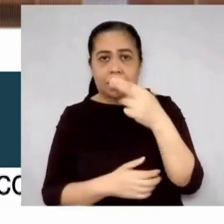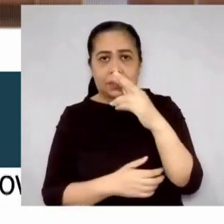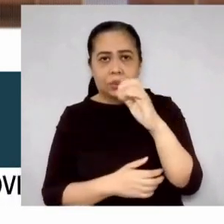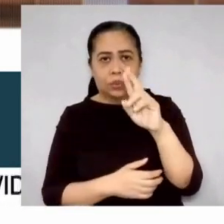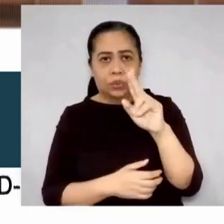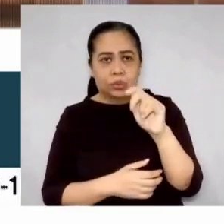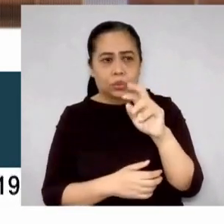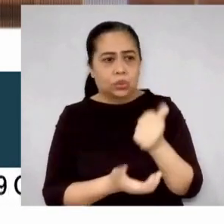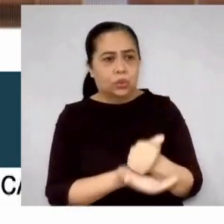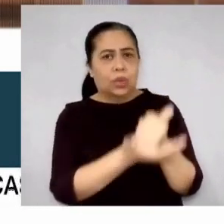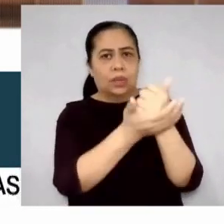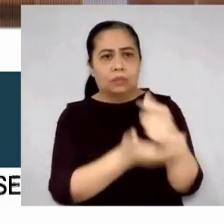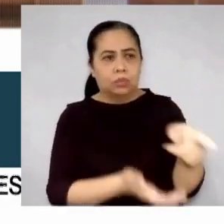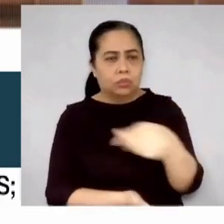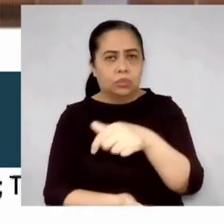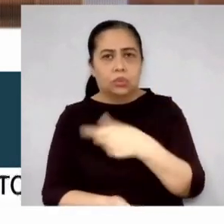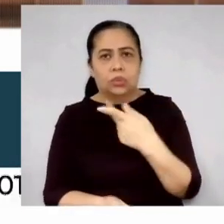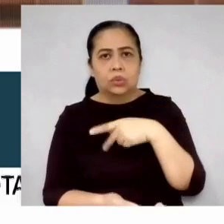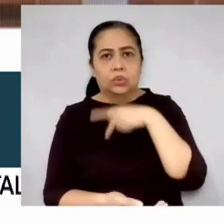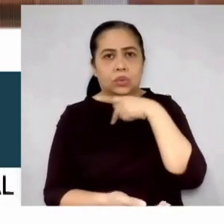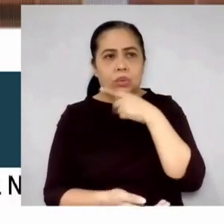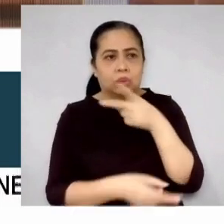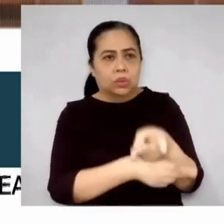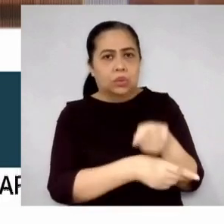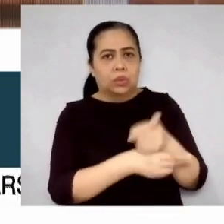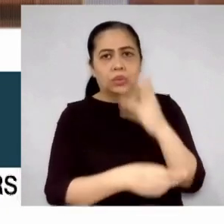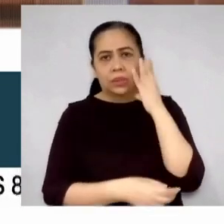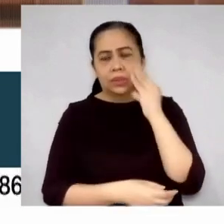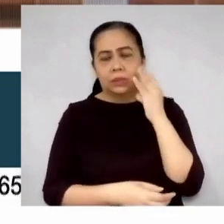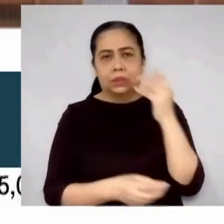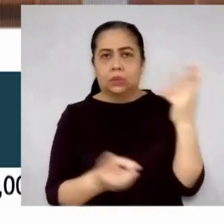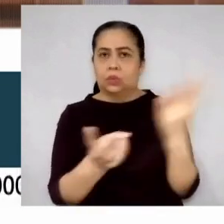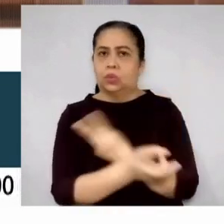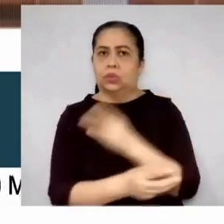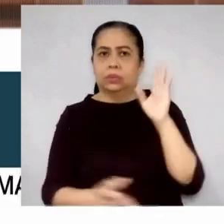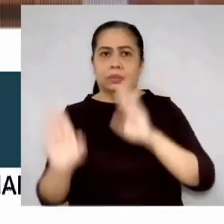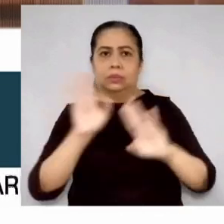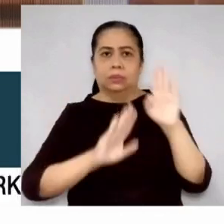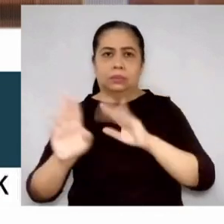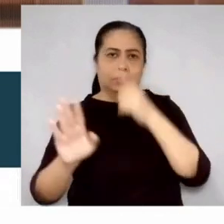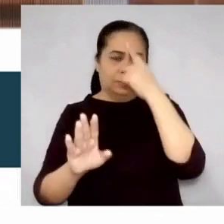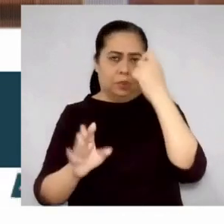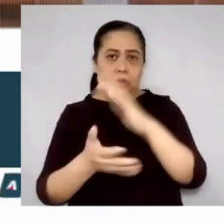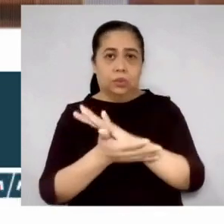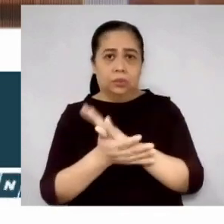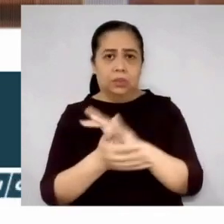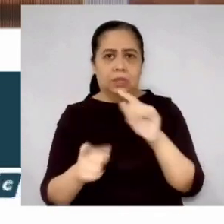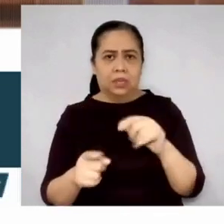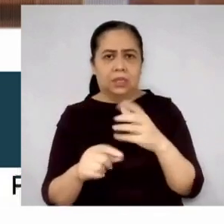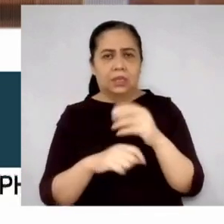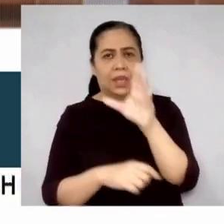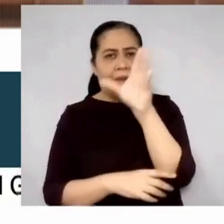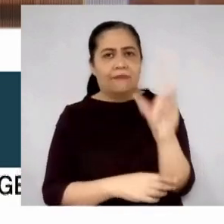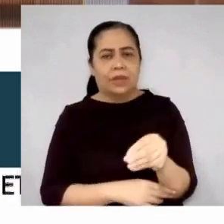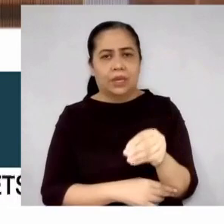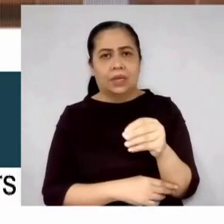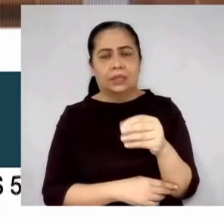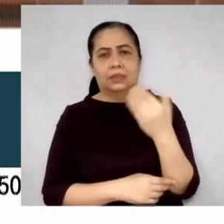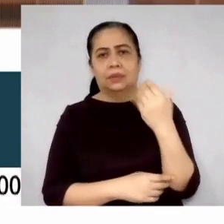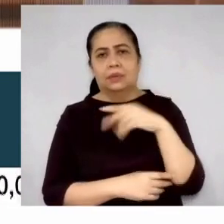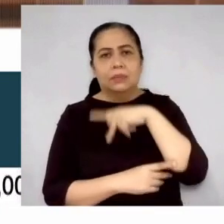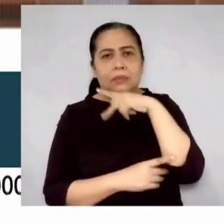mga hog racers na dumaranas sa matinding pagsubok dahil sa COVID-19 at African swine fever ay